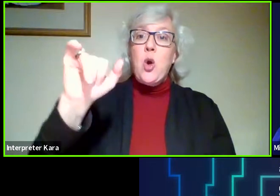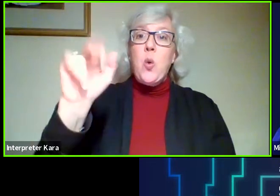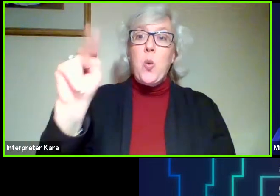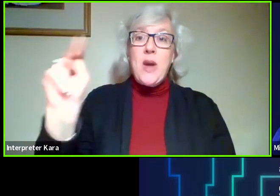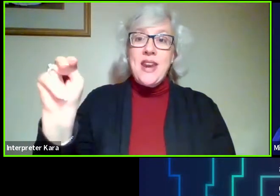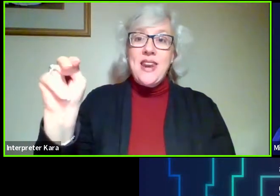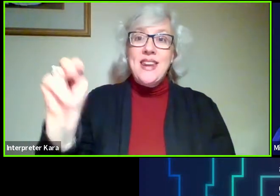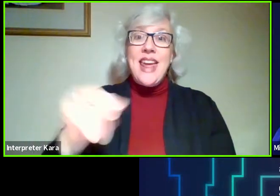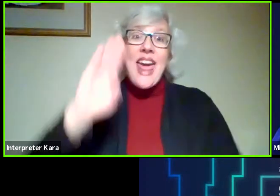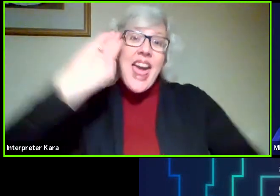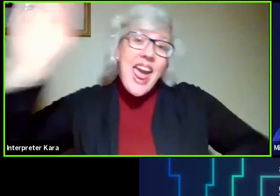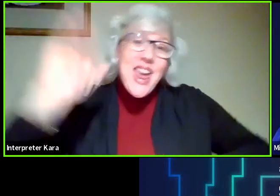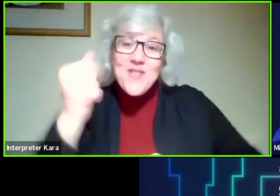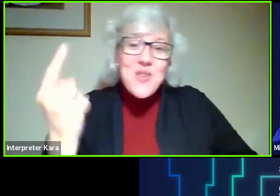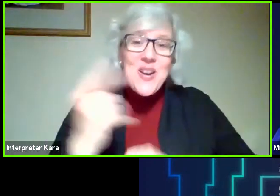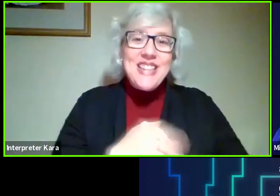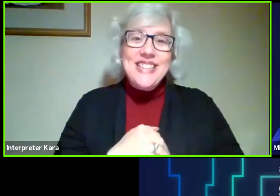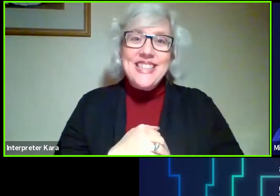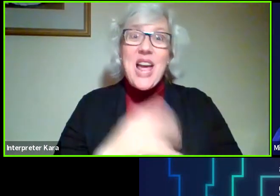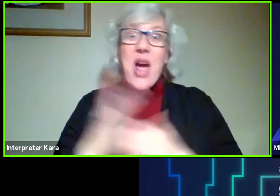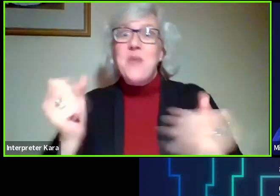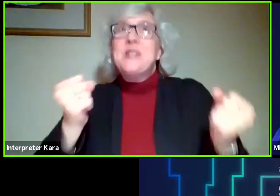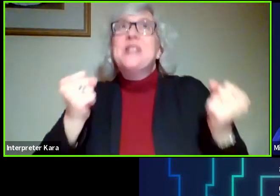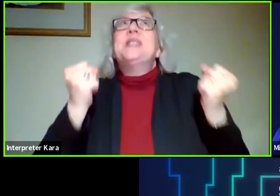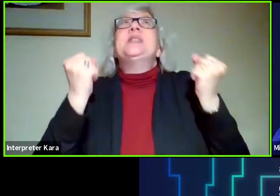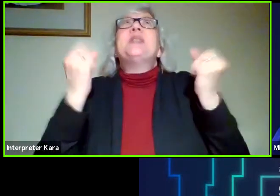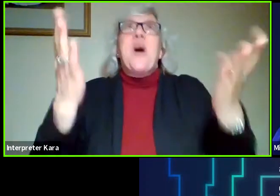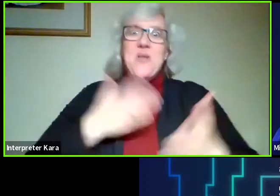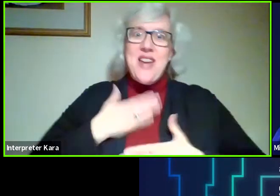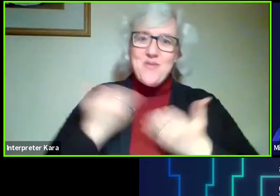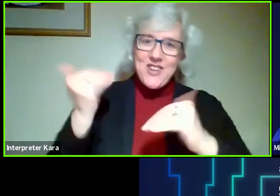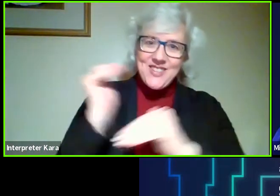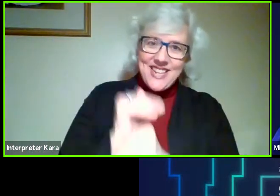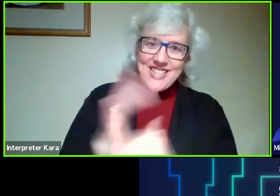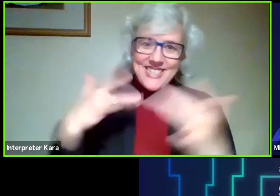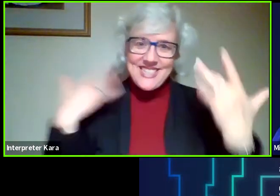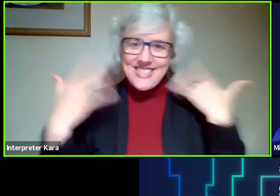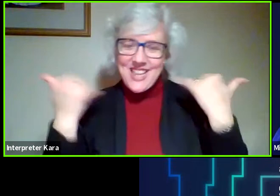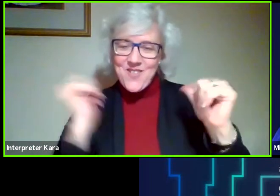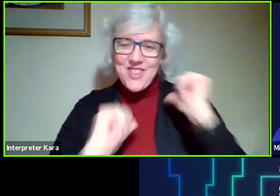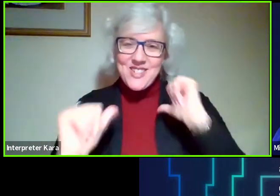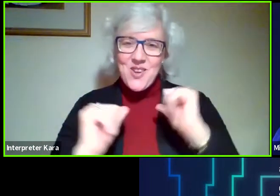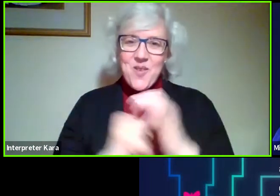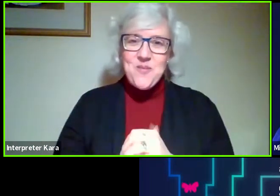Hey, everyone. I am so happy you're here tonight and excited for this show.